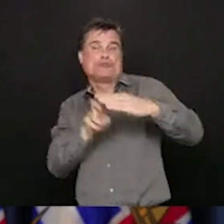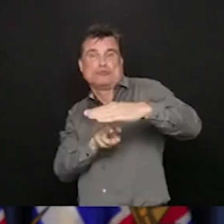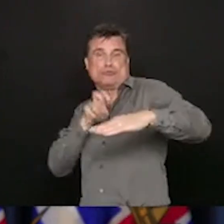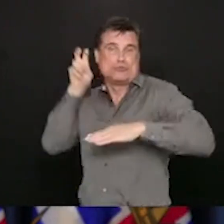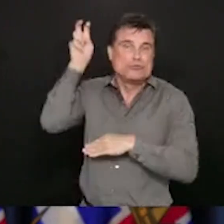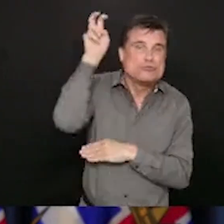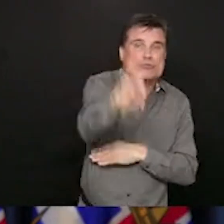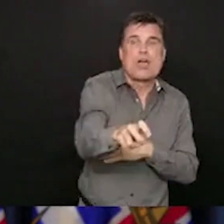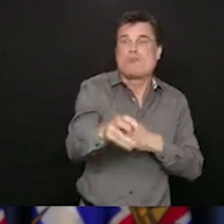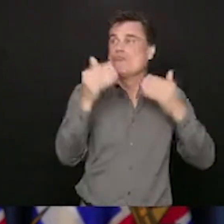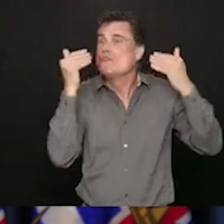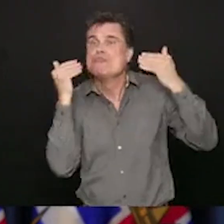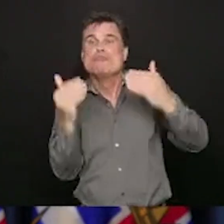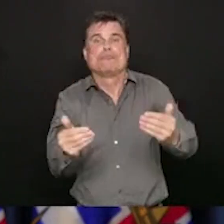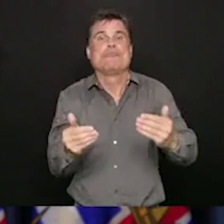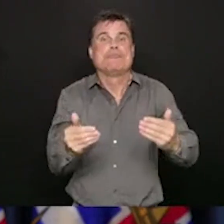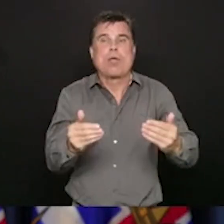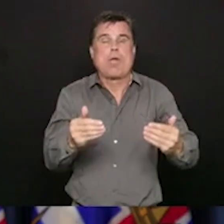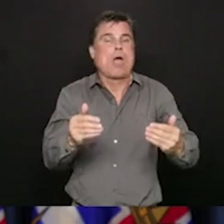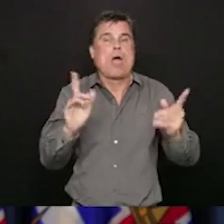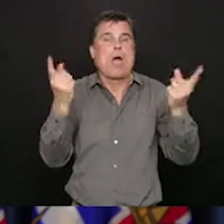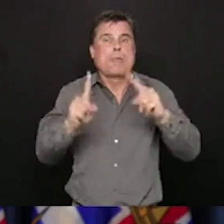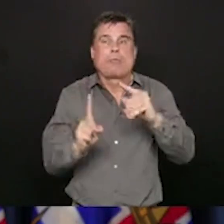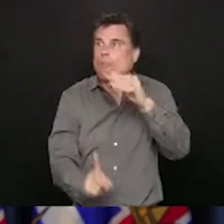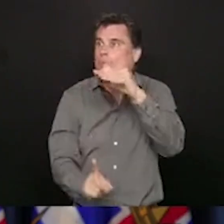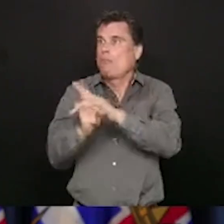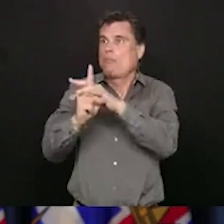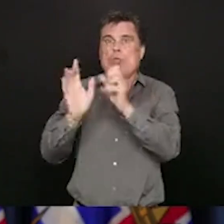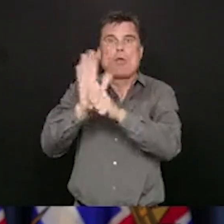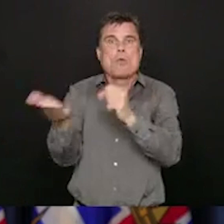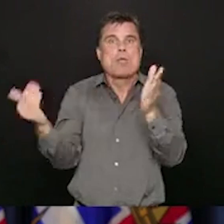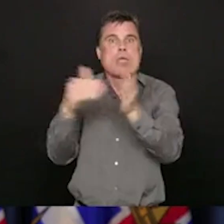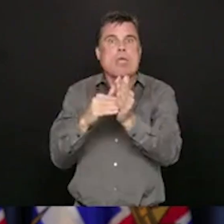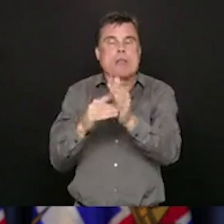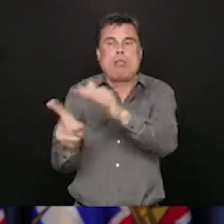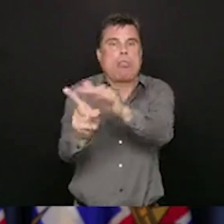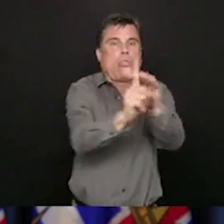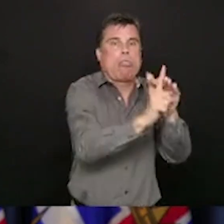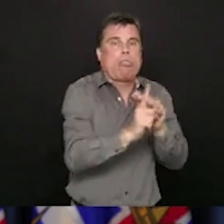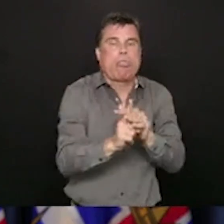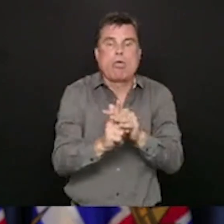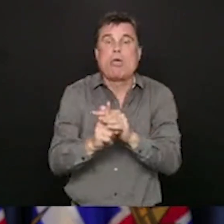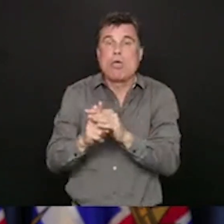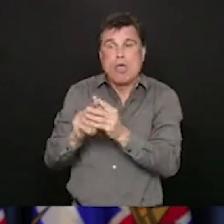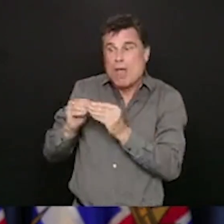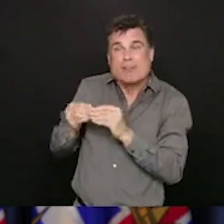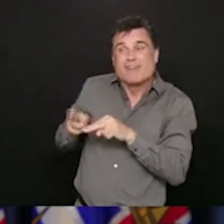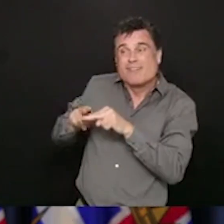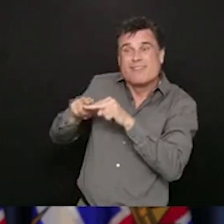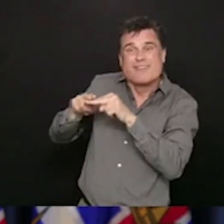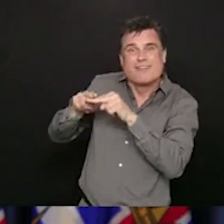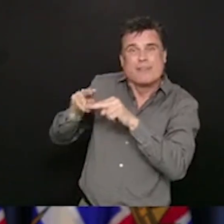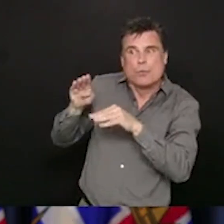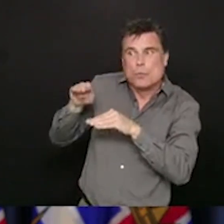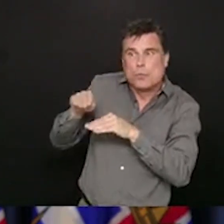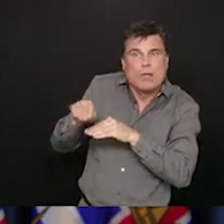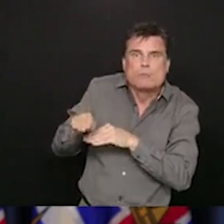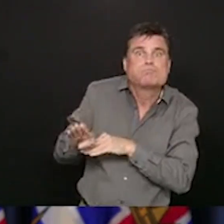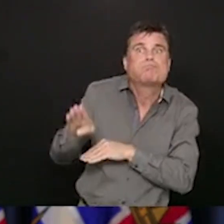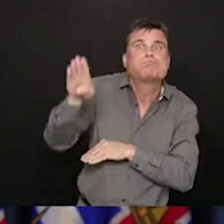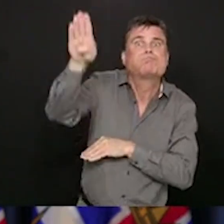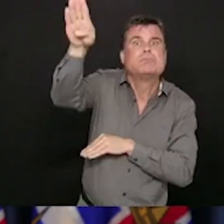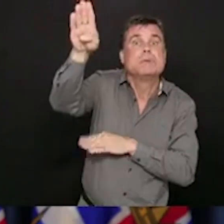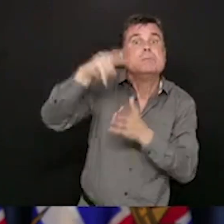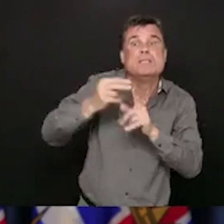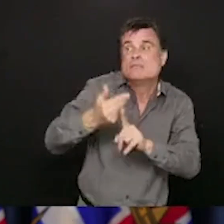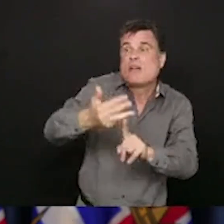to give up the position we have in Canada as the jurisdiction that's been focusing on public health first and foremost and trying to fill,